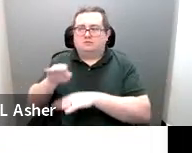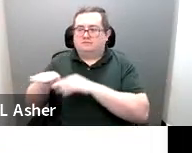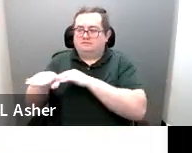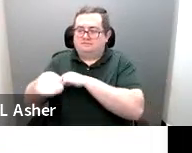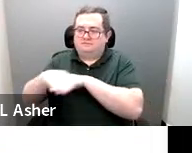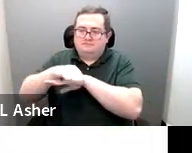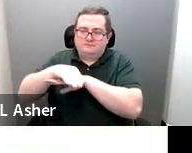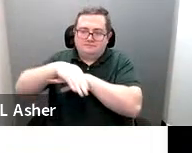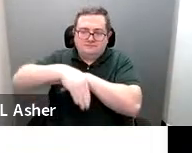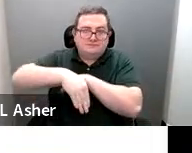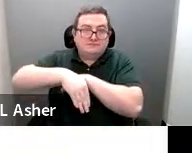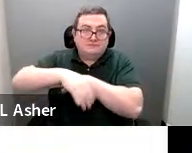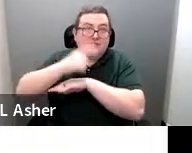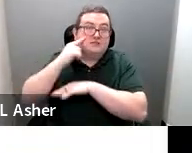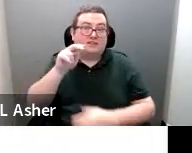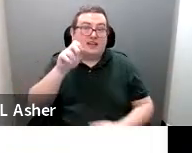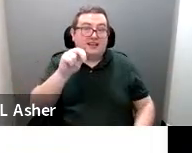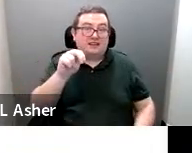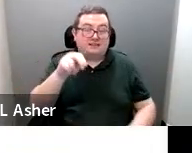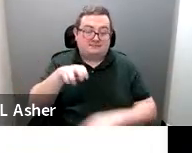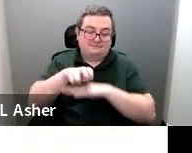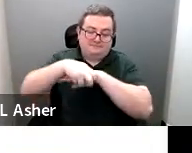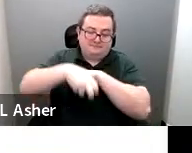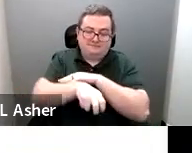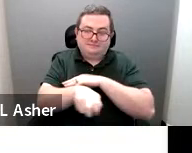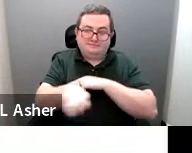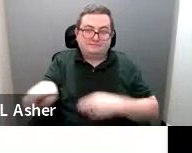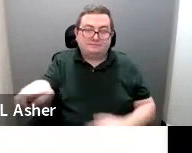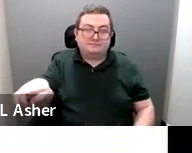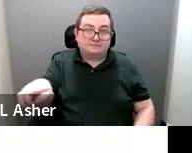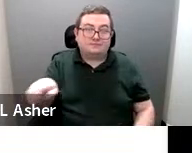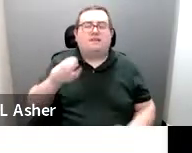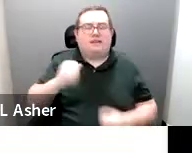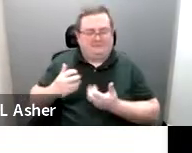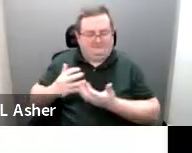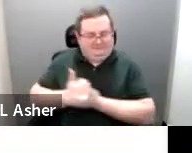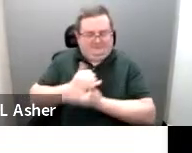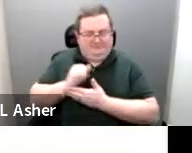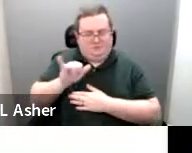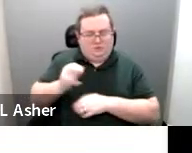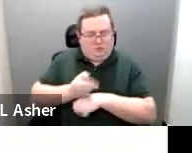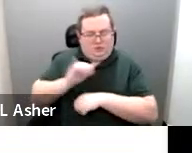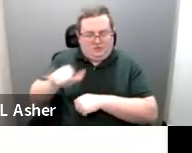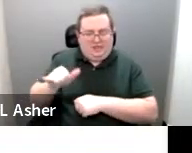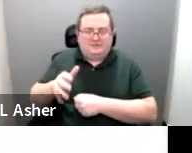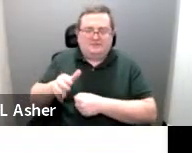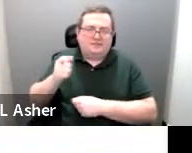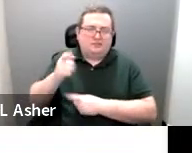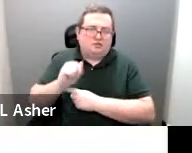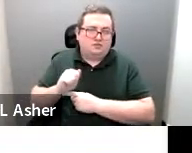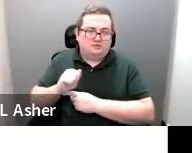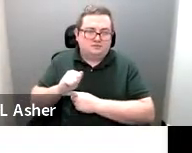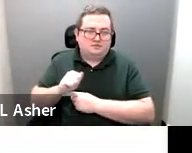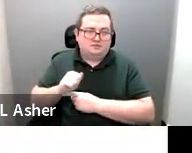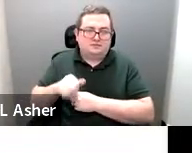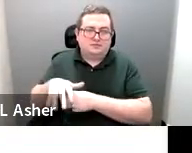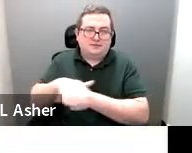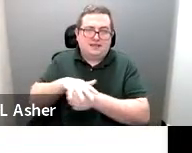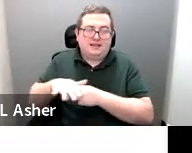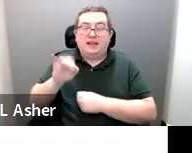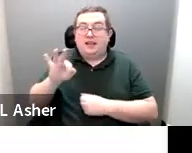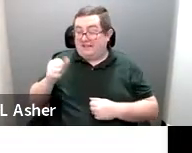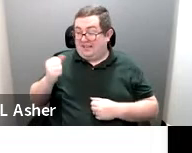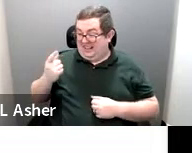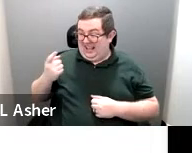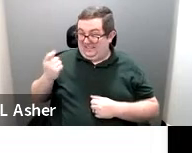one. And it's going to be able to use that extra space if you're an 11 foot wide space, you can position your